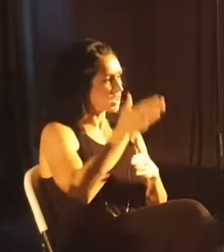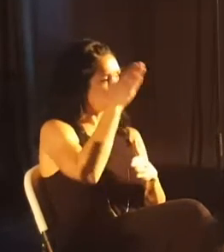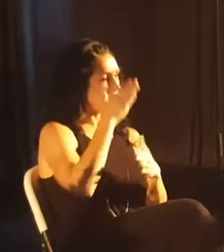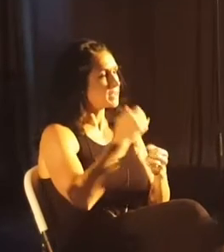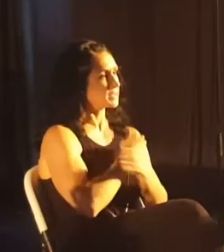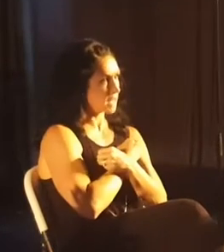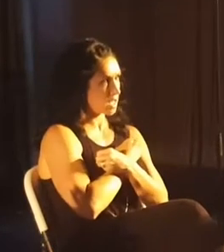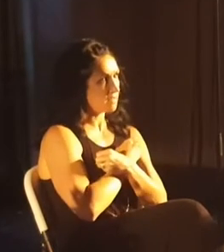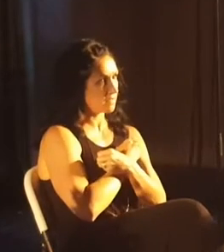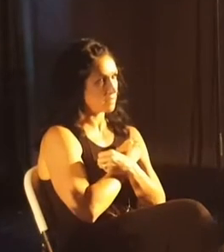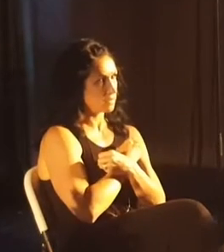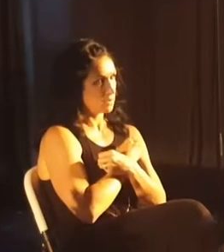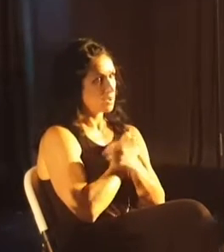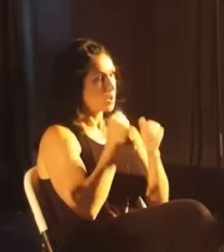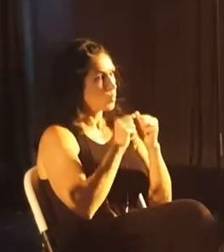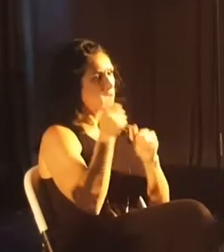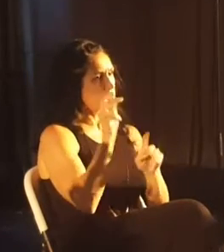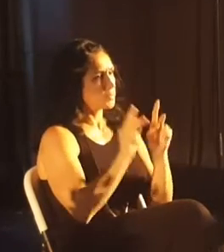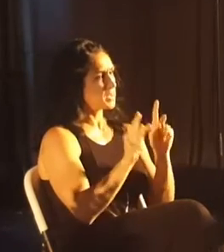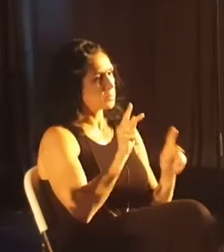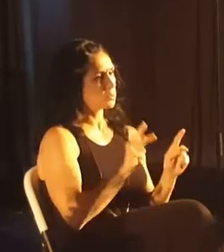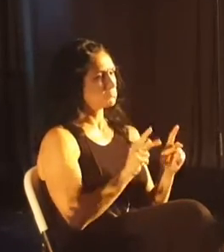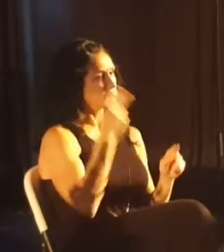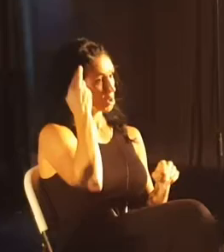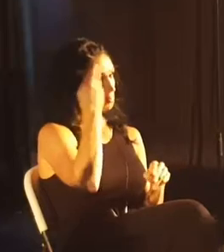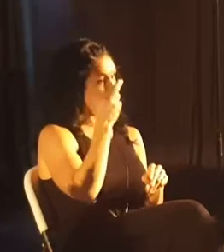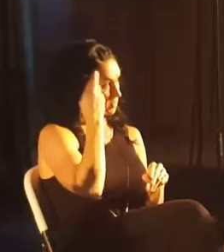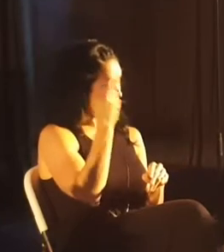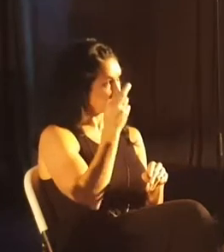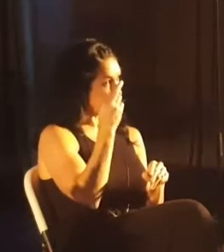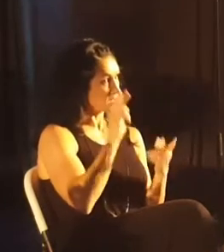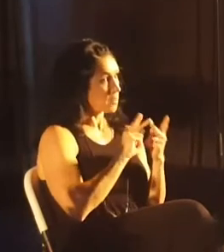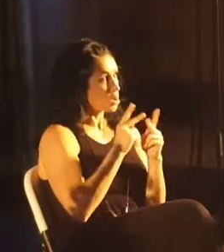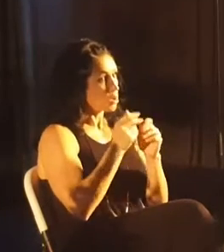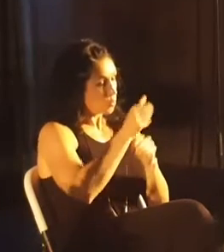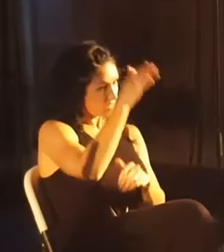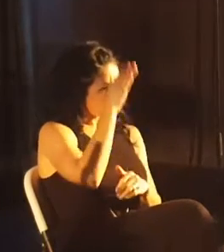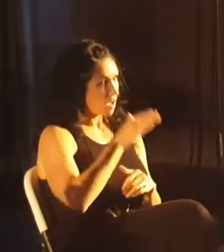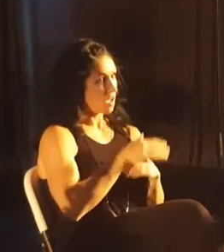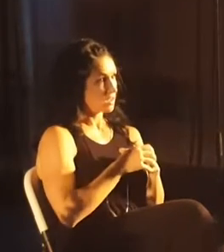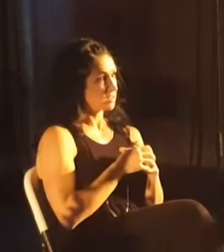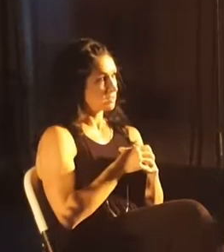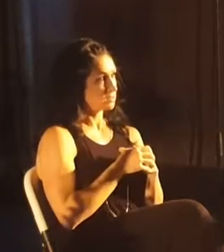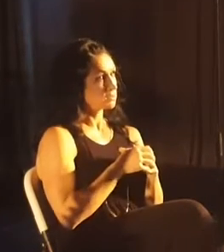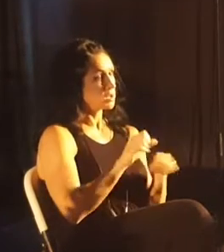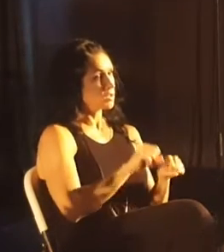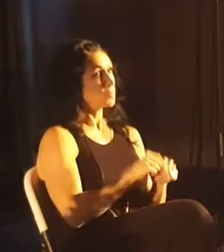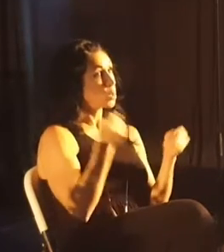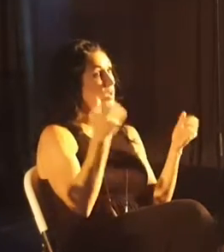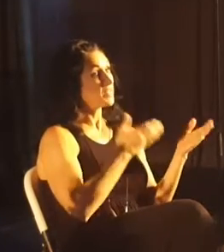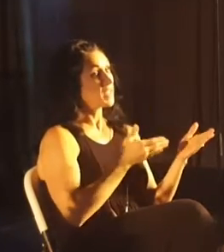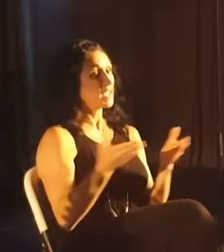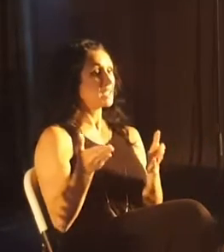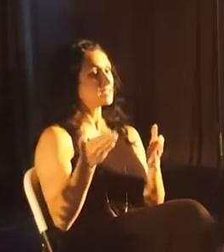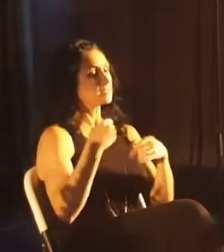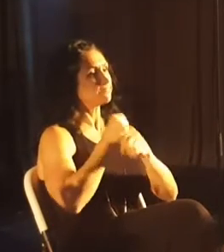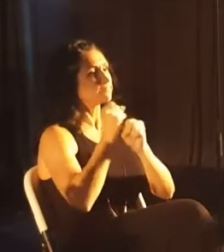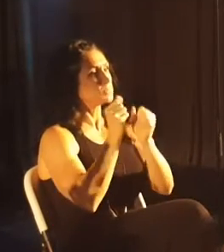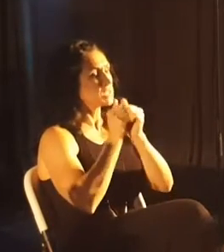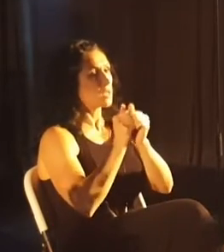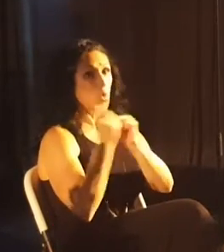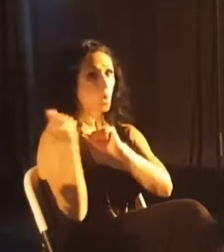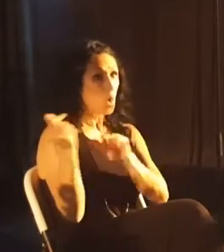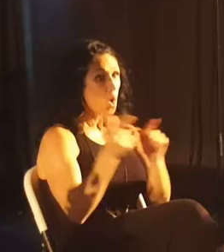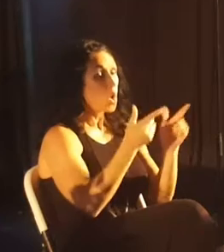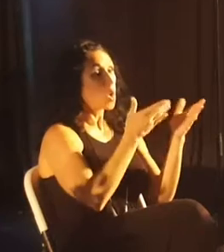love with other people. Our purpose in life is to partner with God to help put the broken things of the world back together. All